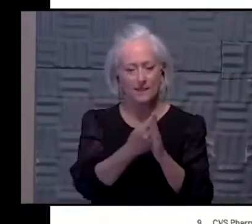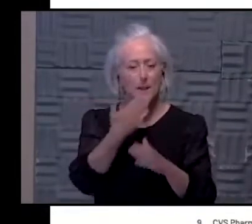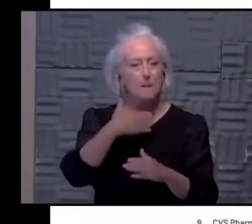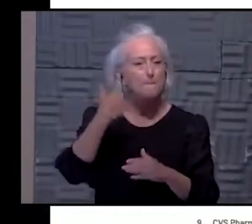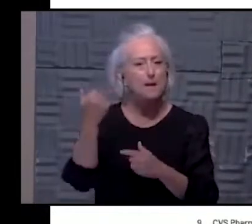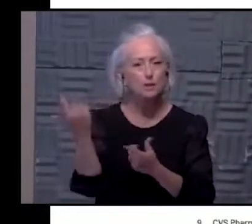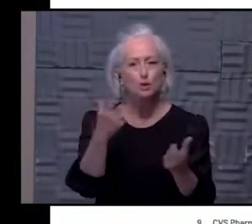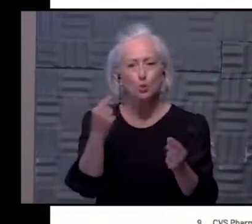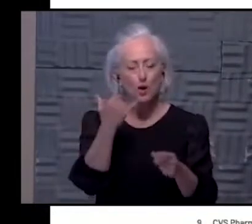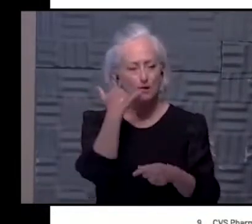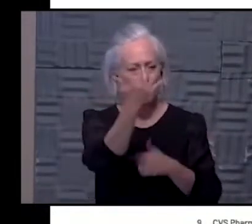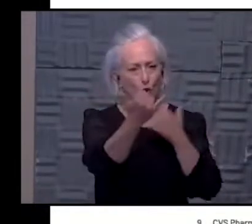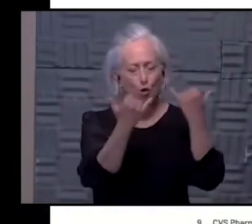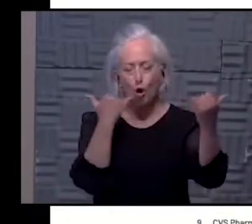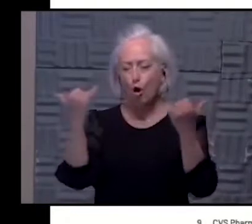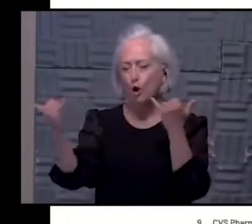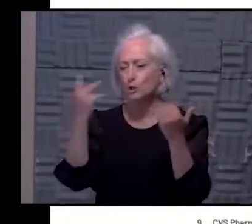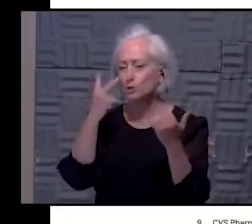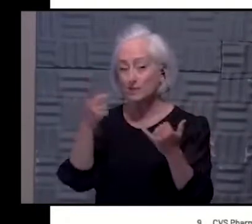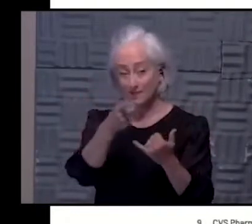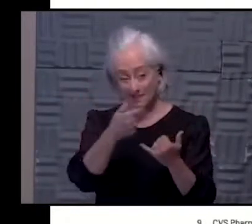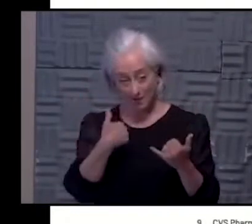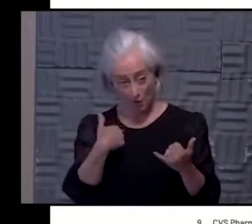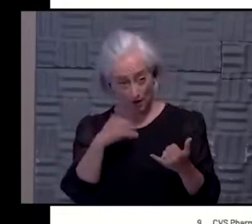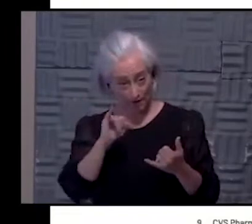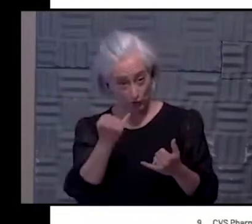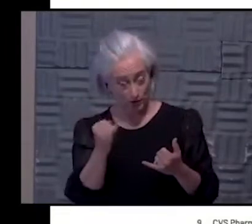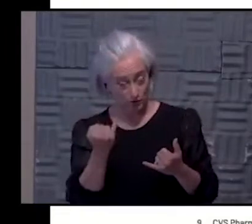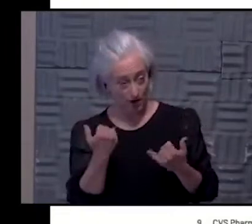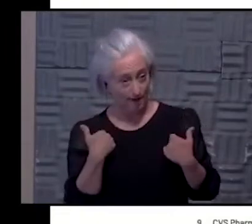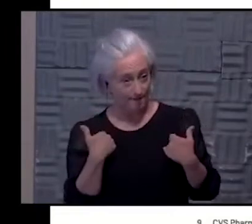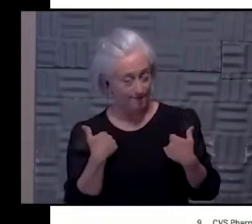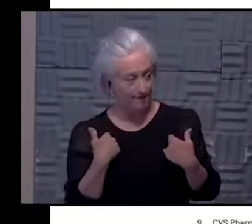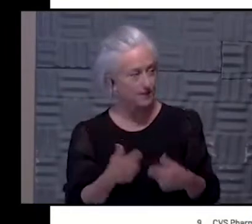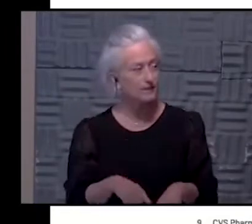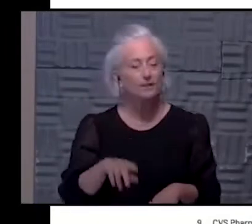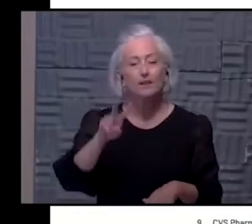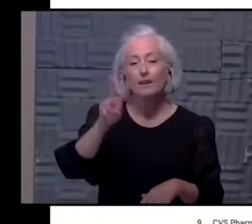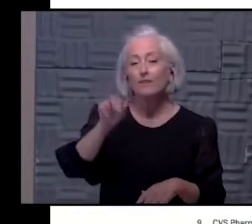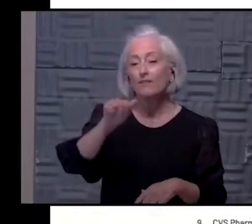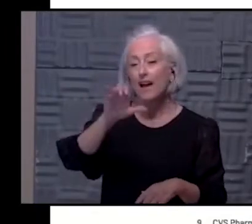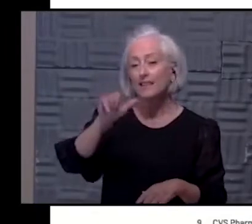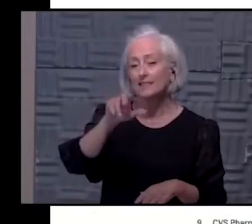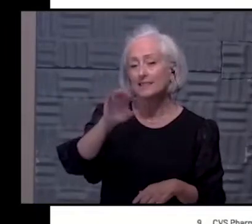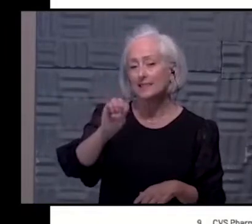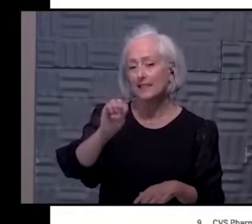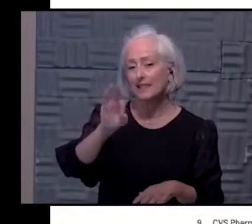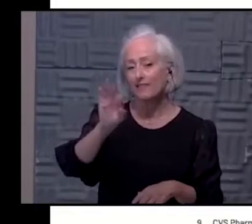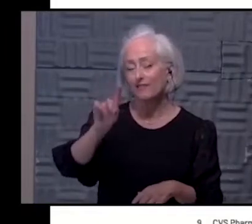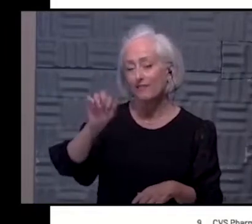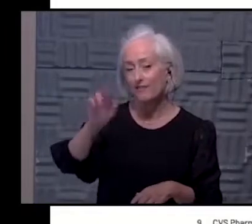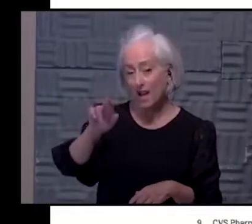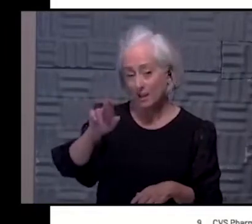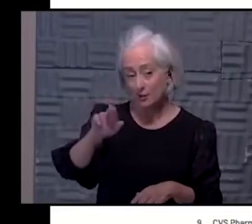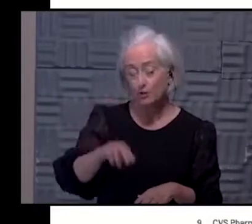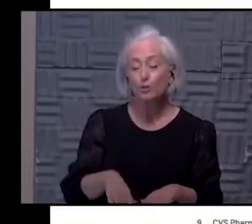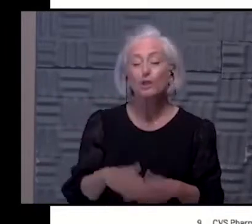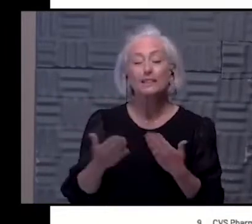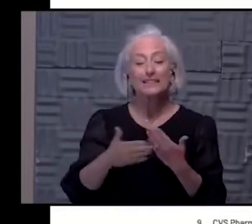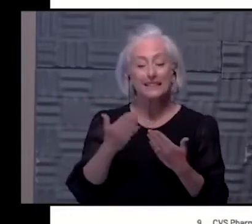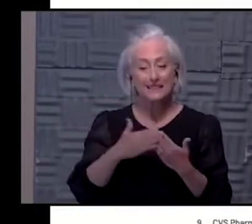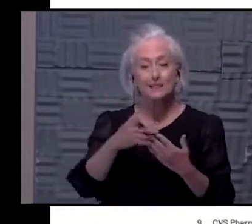vaccinating sites and find out if they have it or not. But vaccine finder is a good place to start because you can filter by vaccine type.